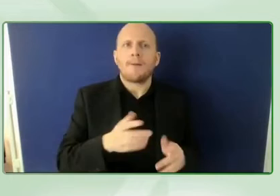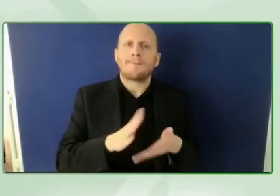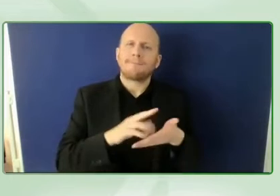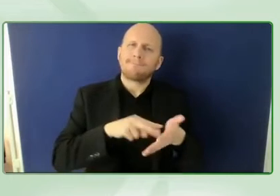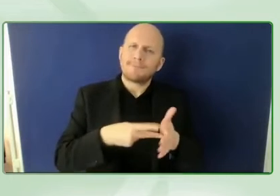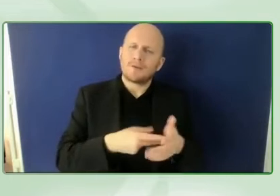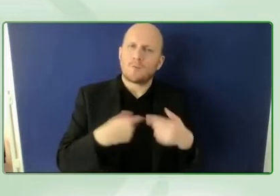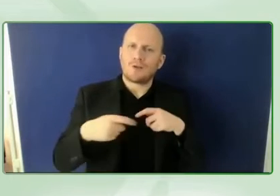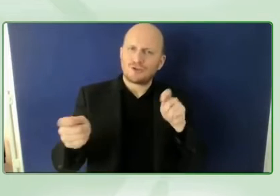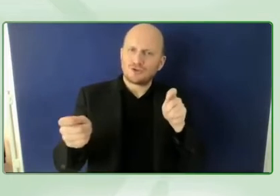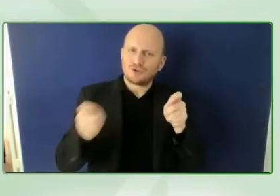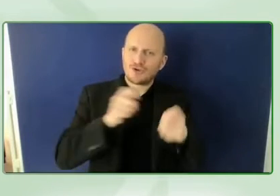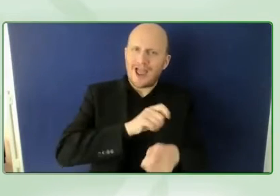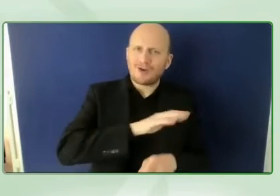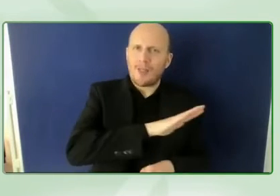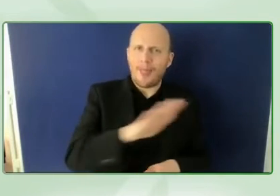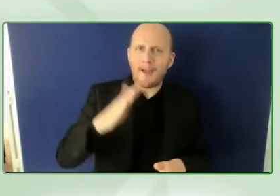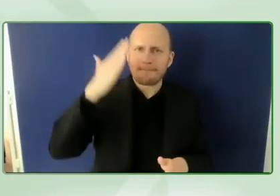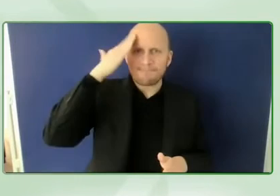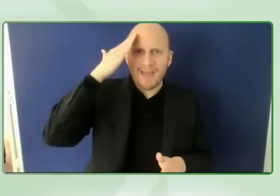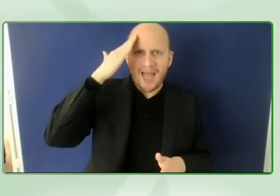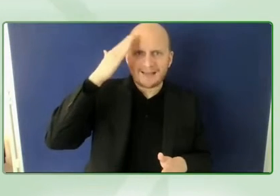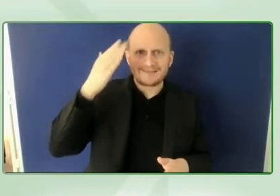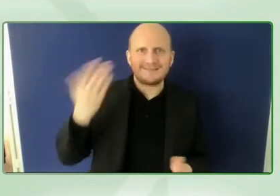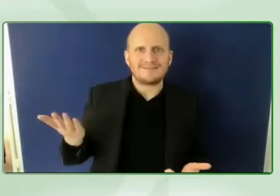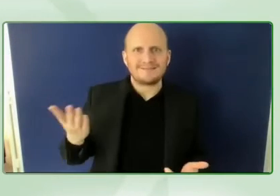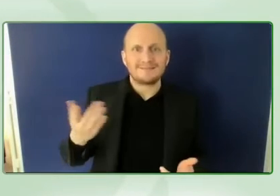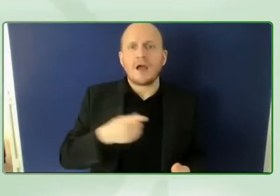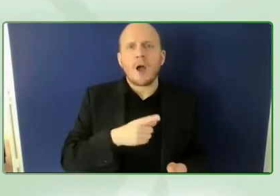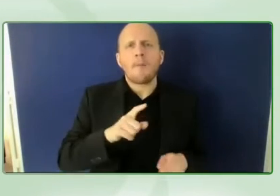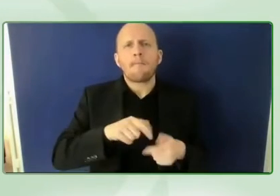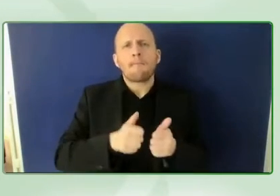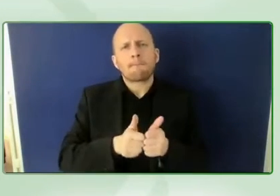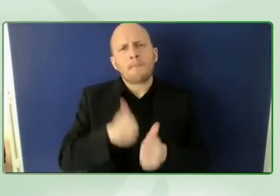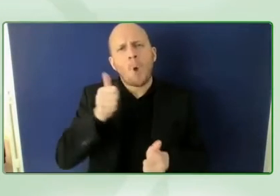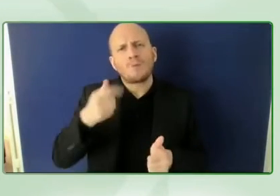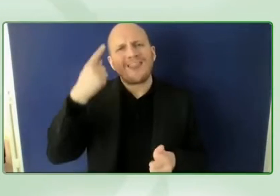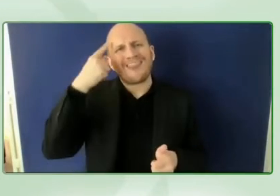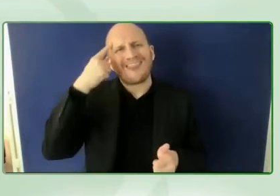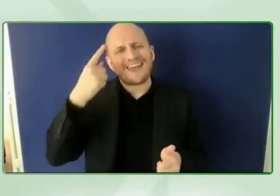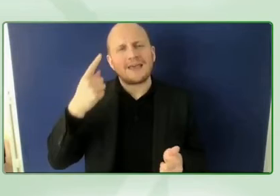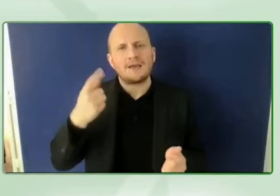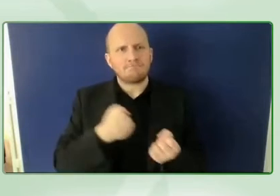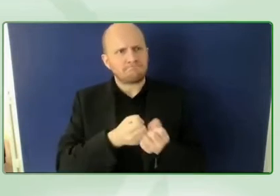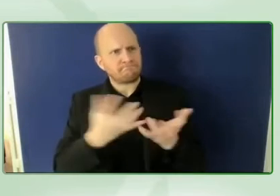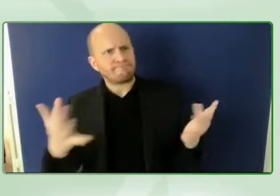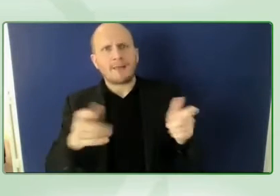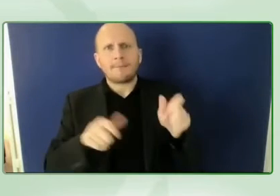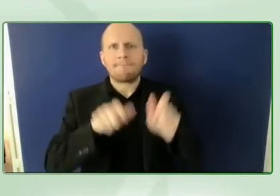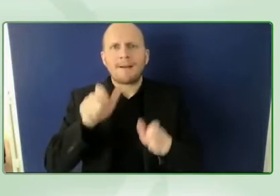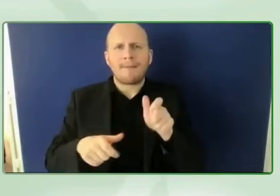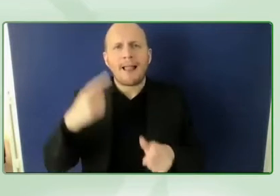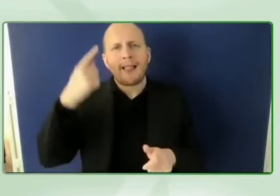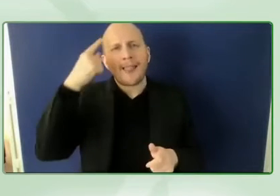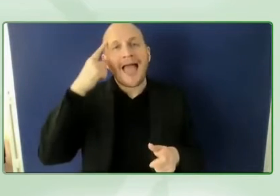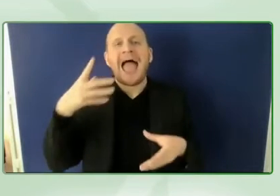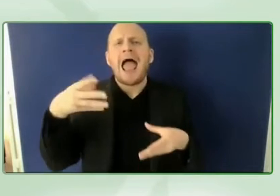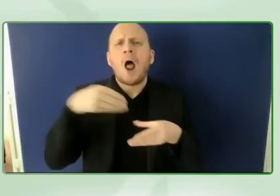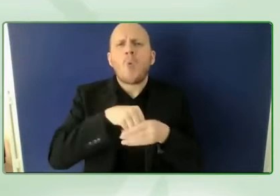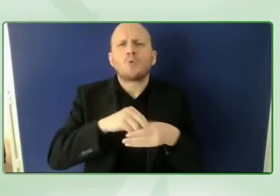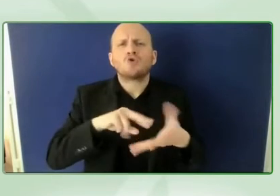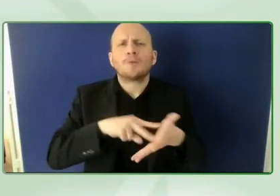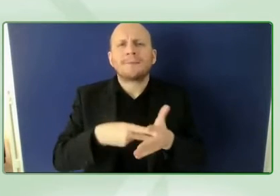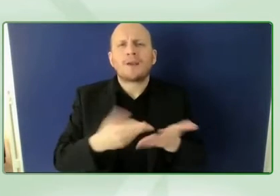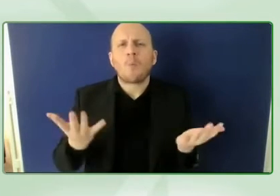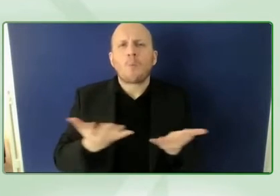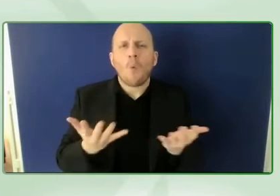they're only thinking in in either gender sexual orientation or ethnicity they're not always thinking disability despite the fact that